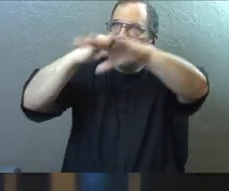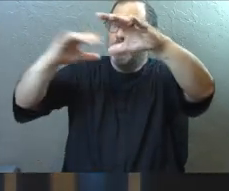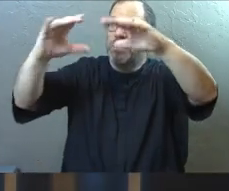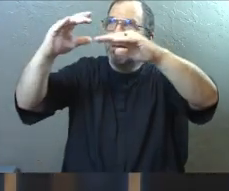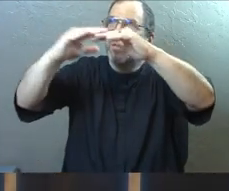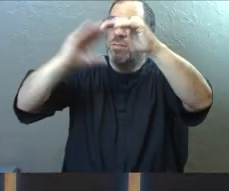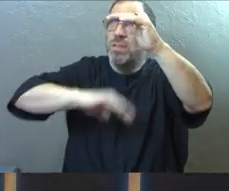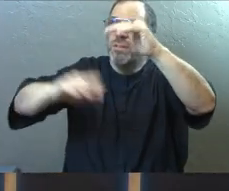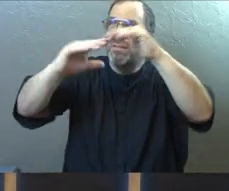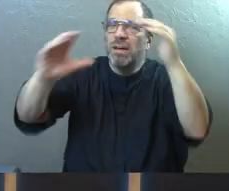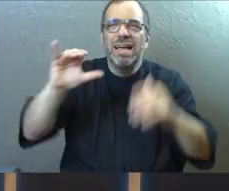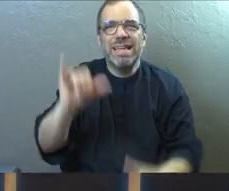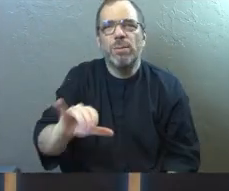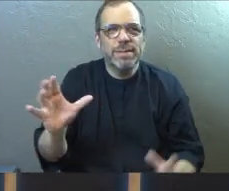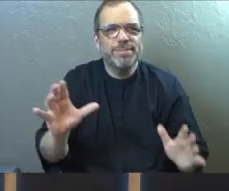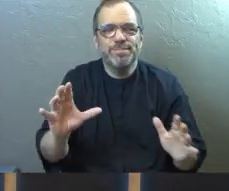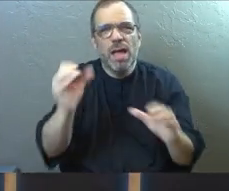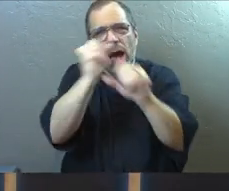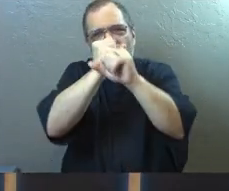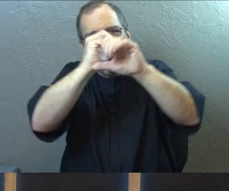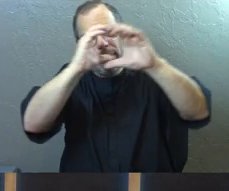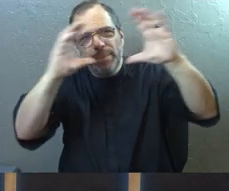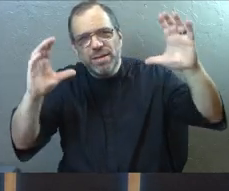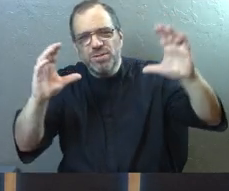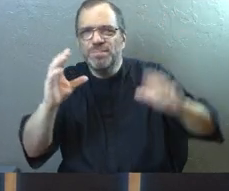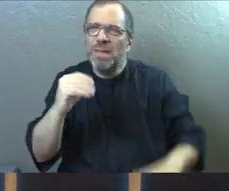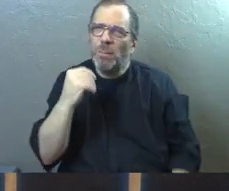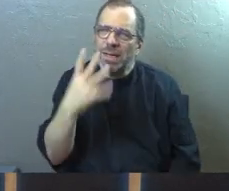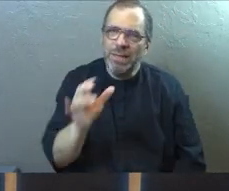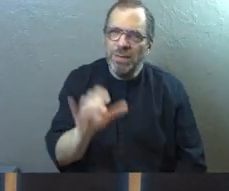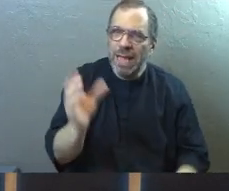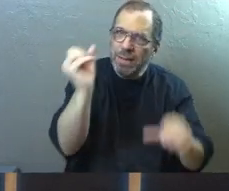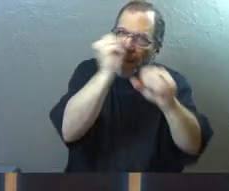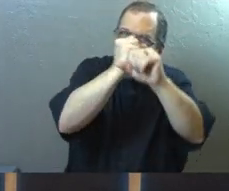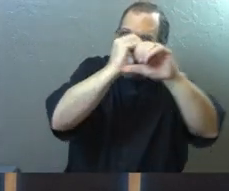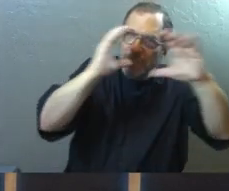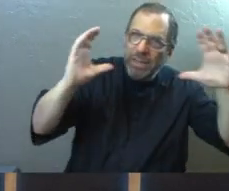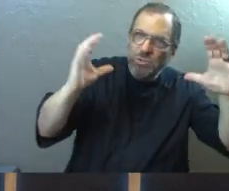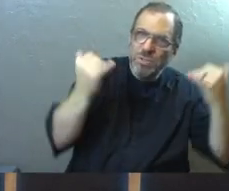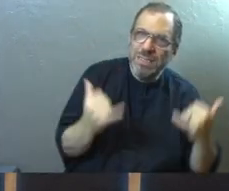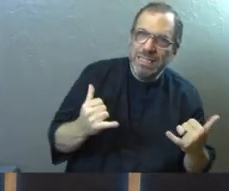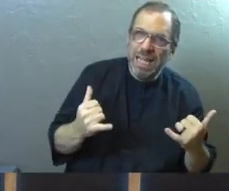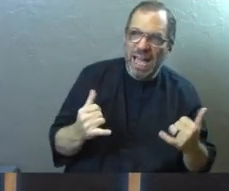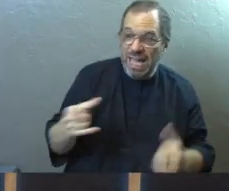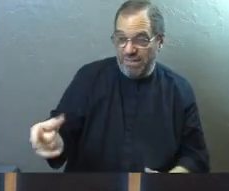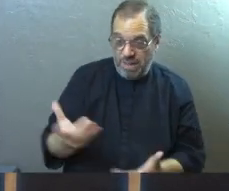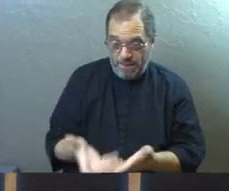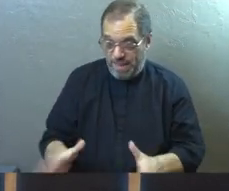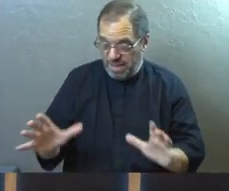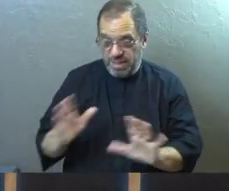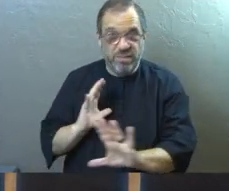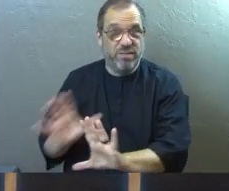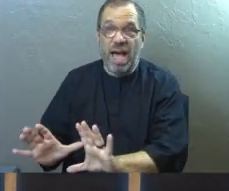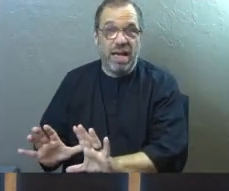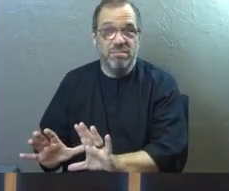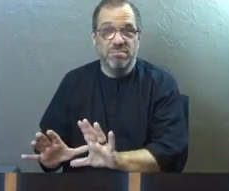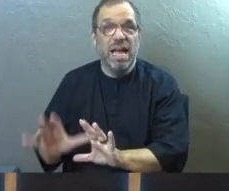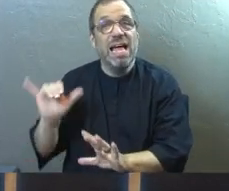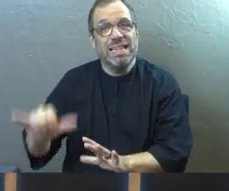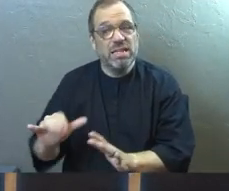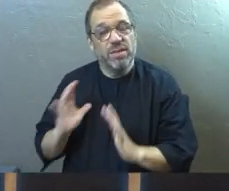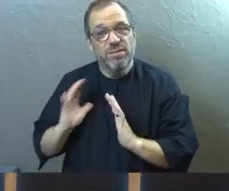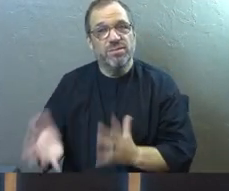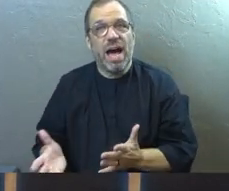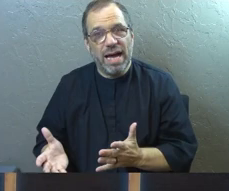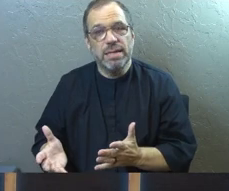there was a picture to that for them. And so I'm trying to give you that picture today. If you put it in the baskets up here up front, that's also